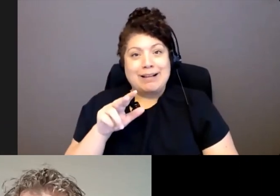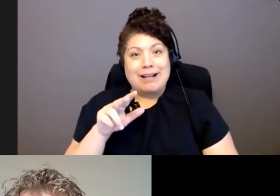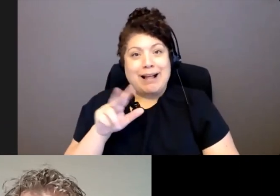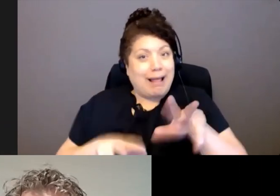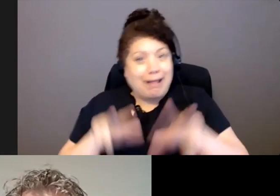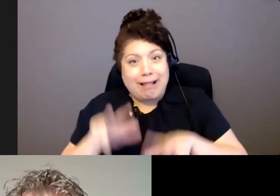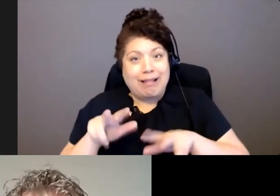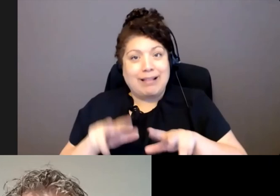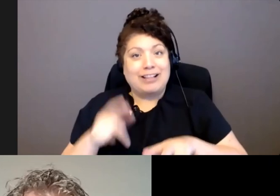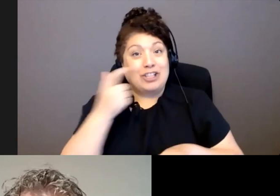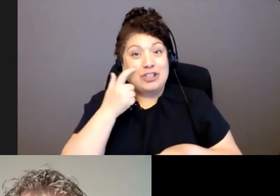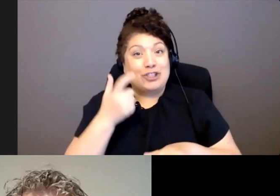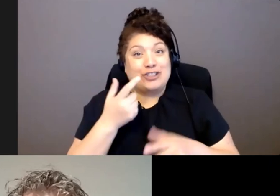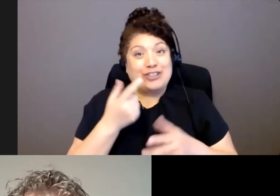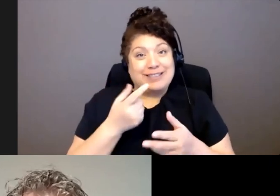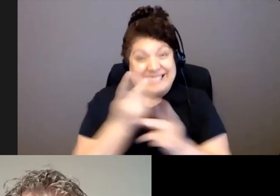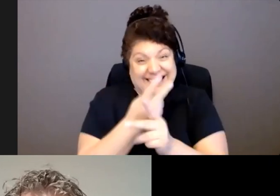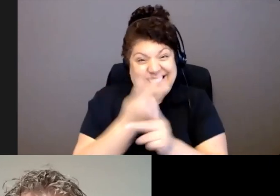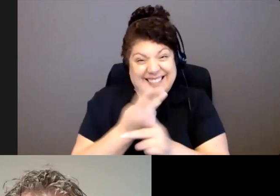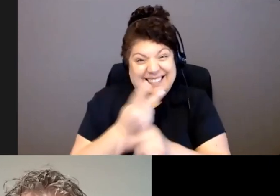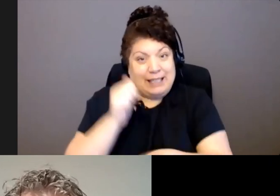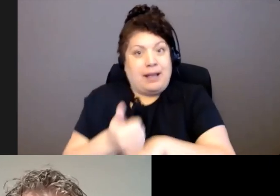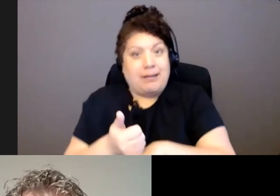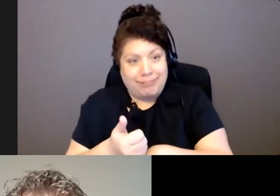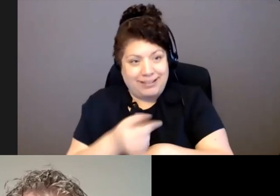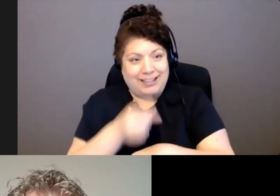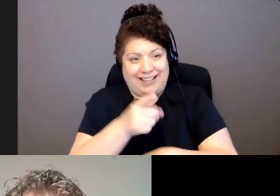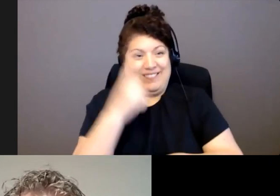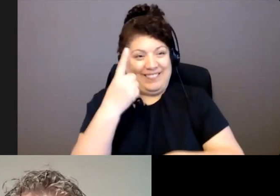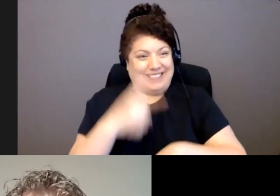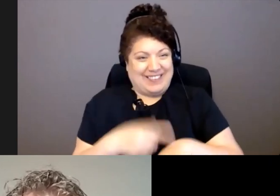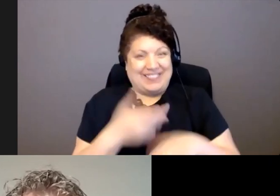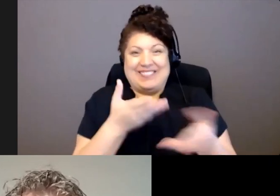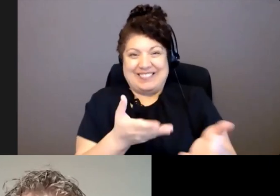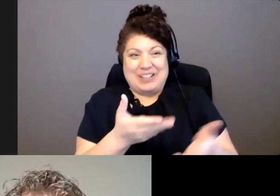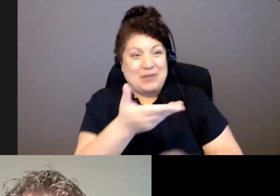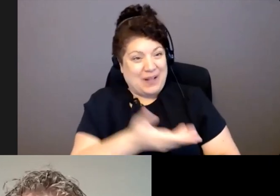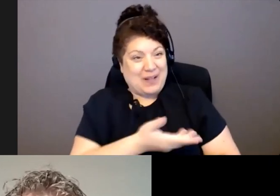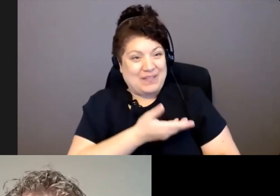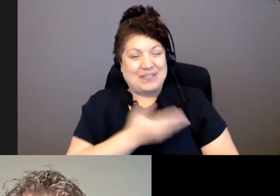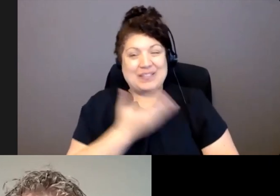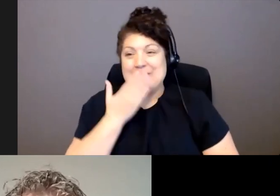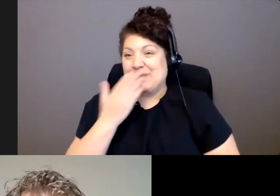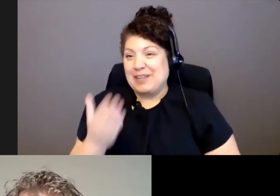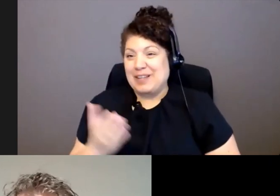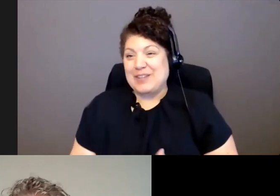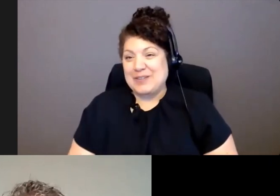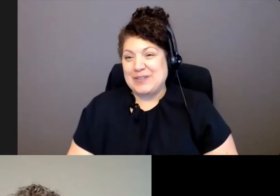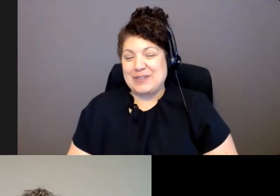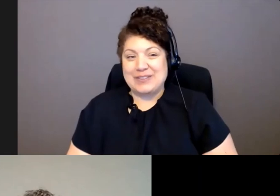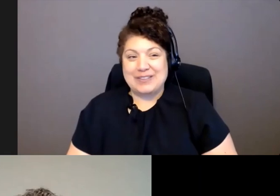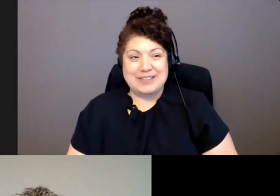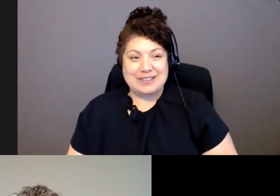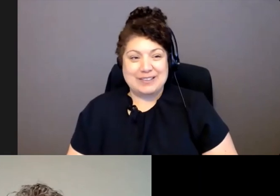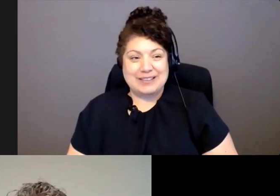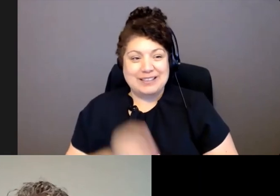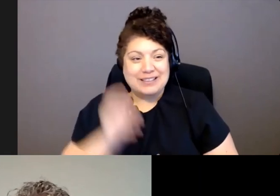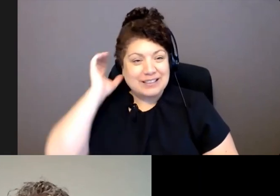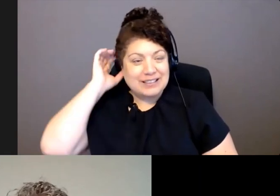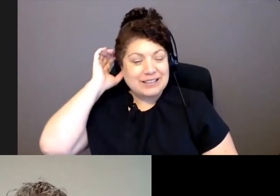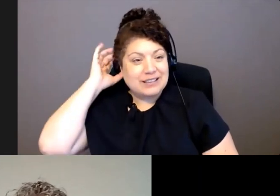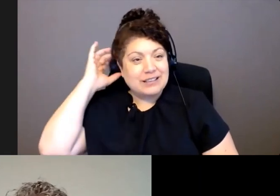figured out in the last 24 hours. So welcome, Muriel. Thank you, Randy. I'm